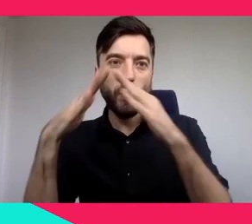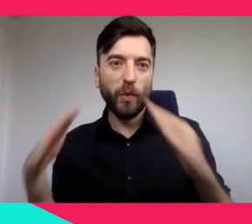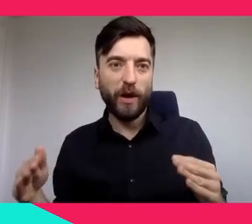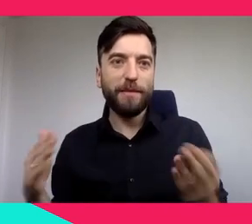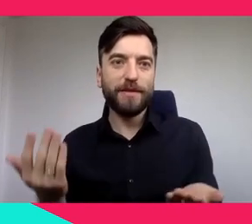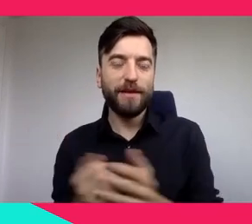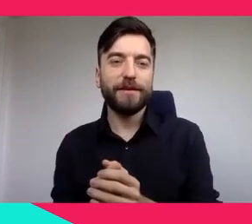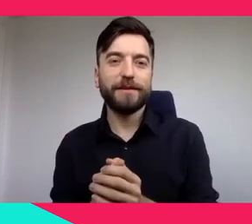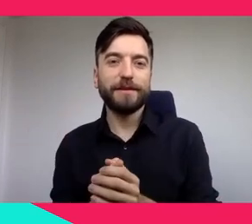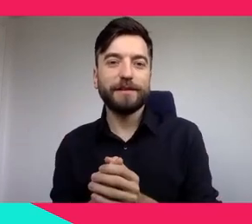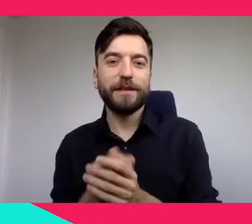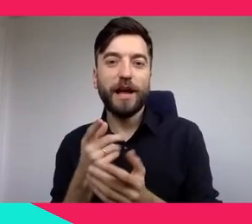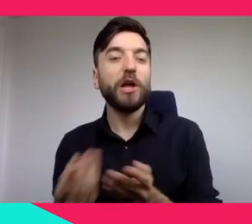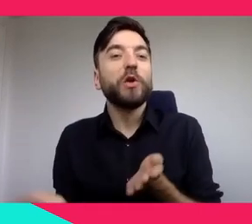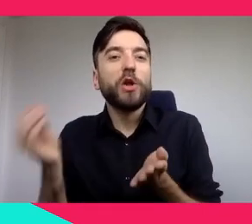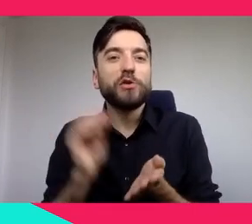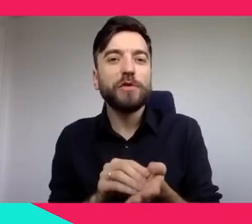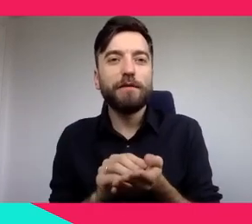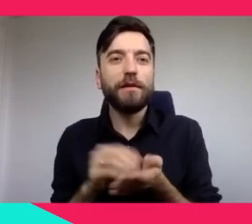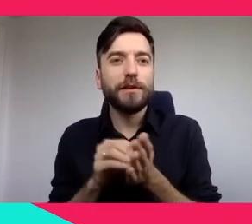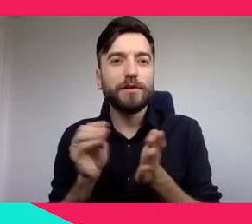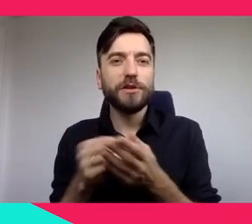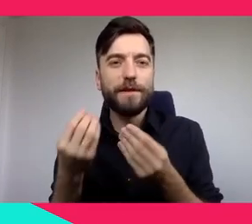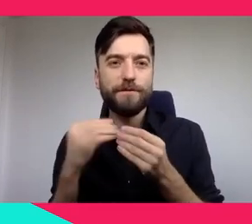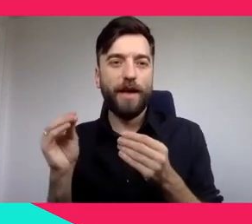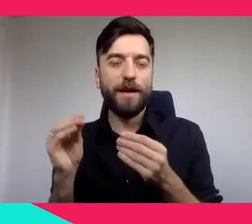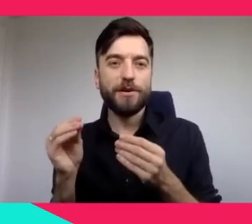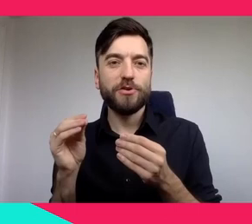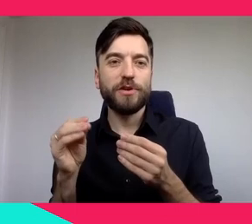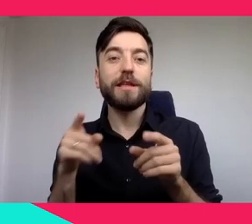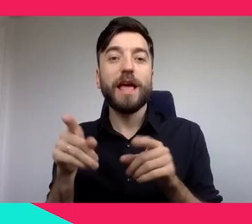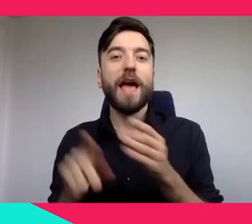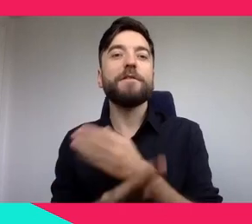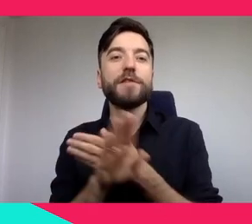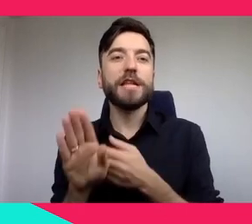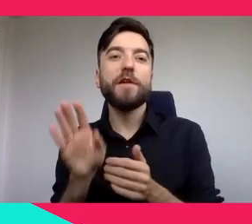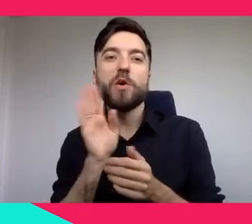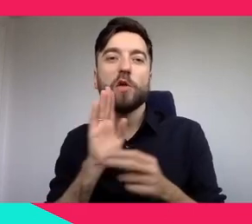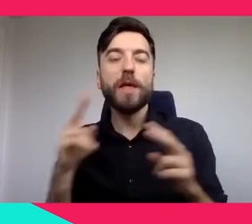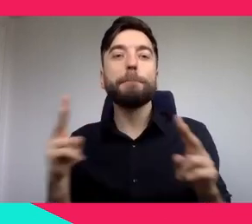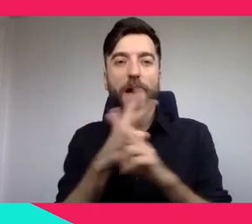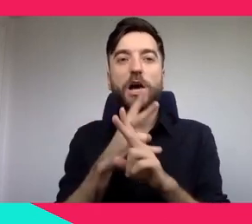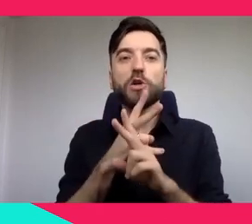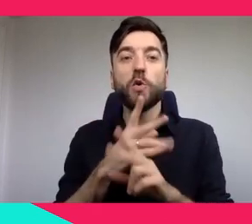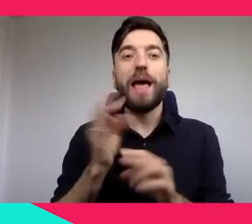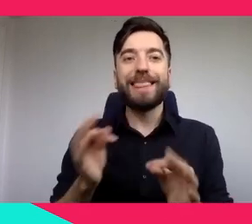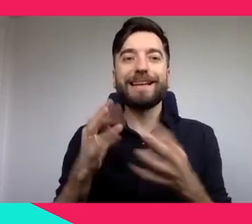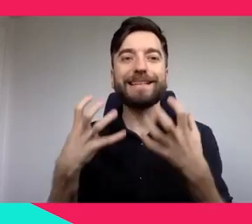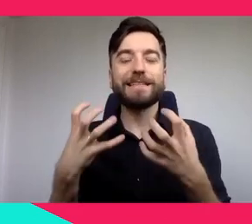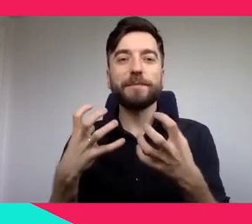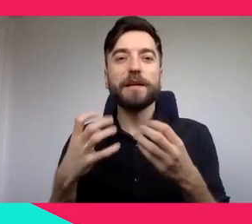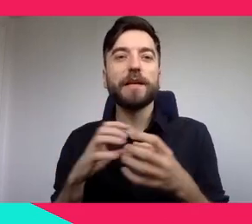we are now developing this format worldwide. Our goal with the immersive expedition, you